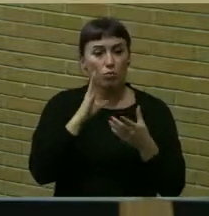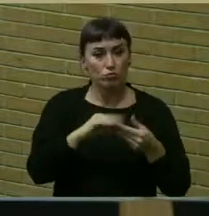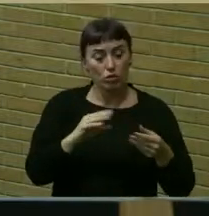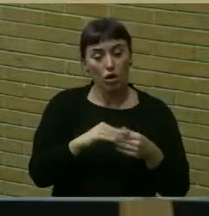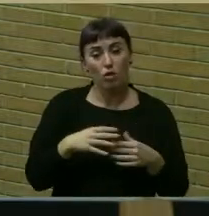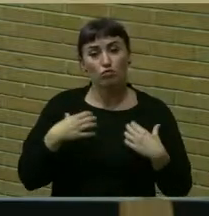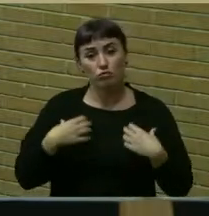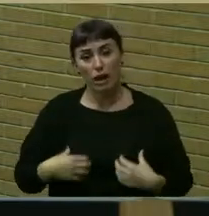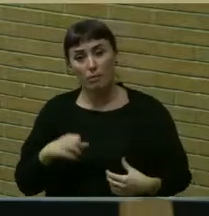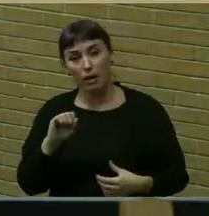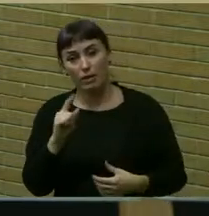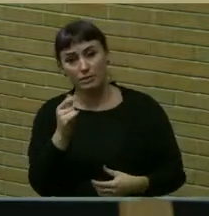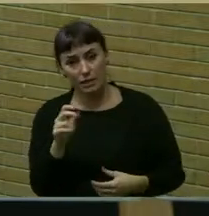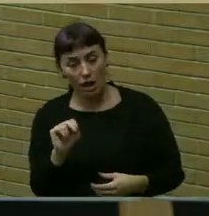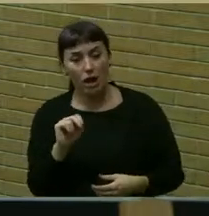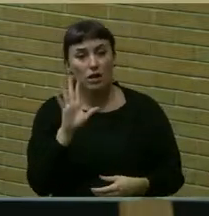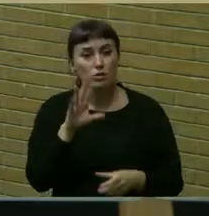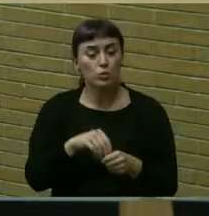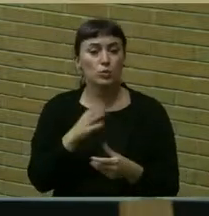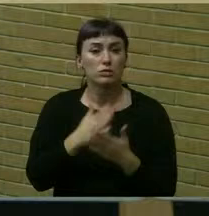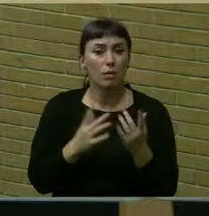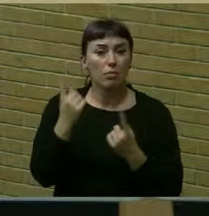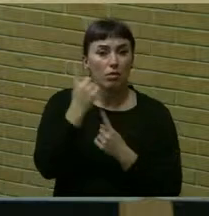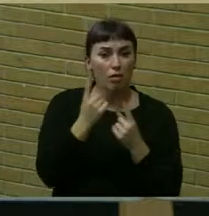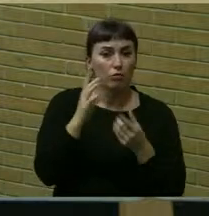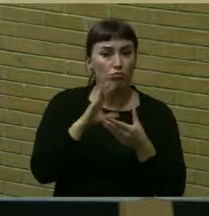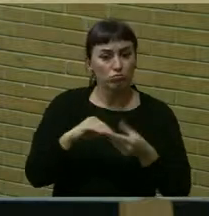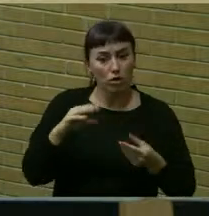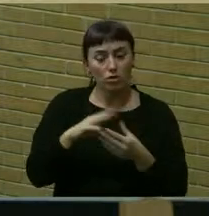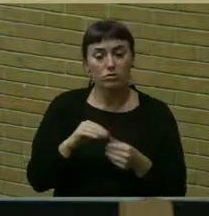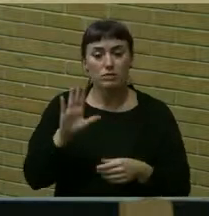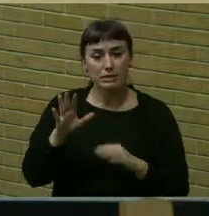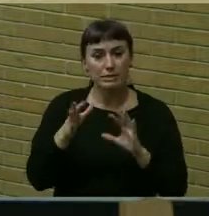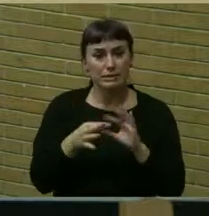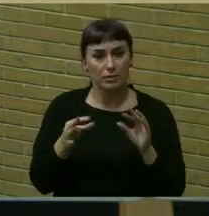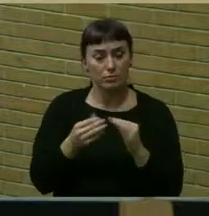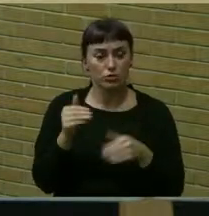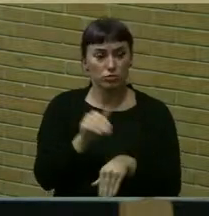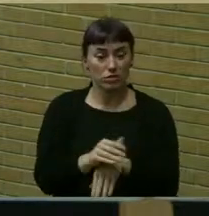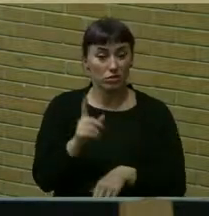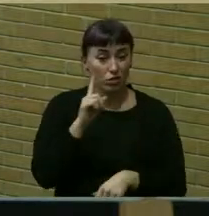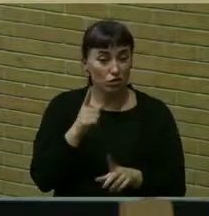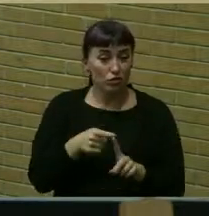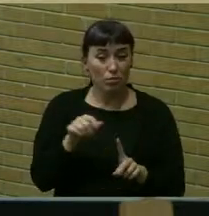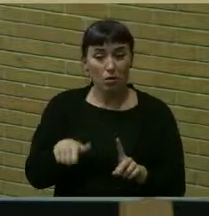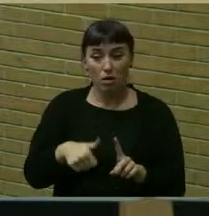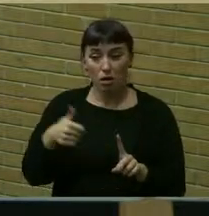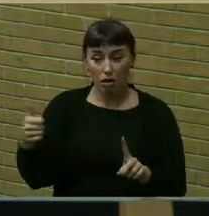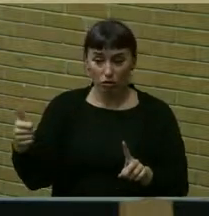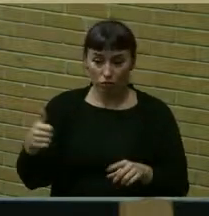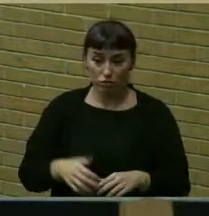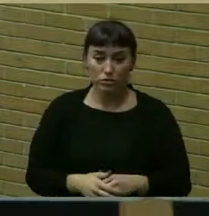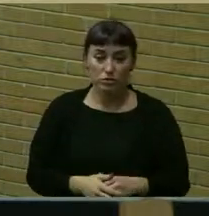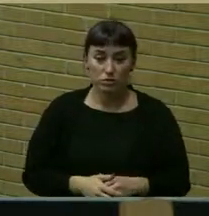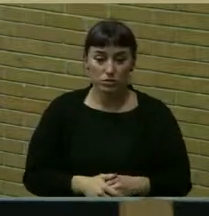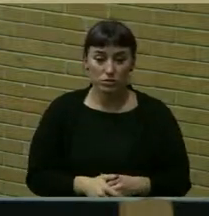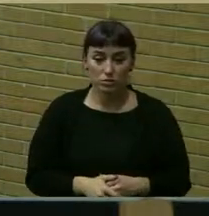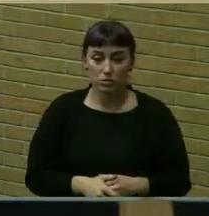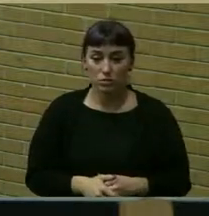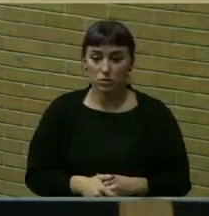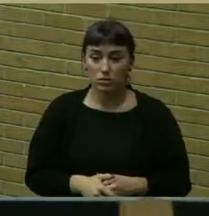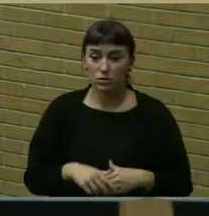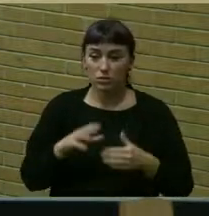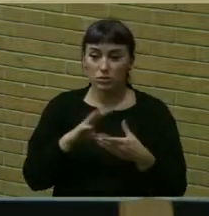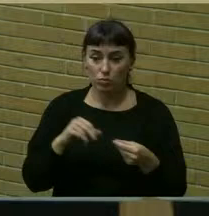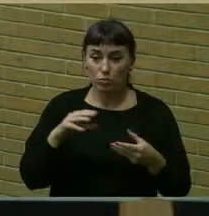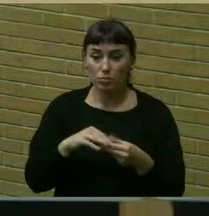includes some thoughtful remarks in his statement tonight. We heard from some others with remarks.